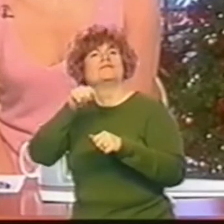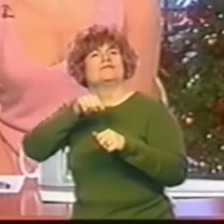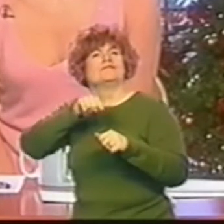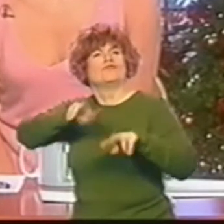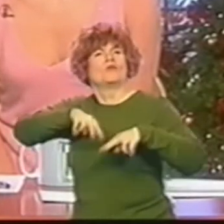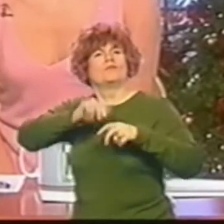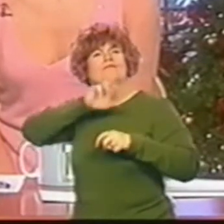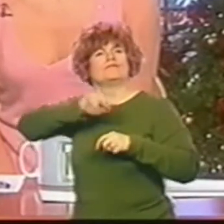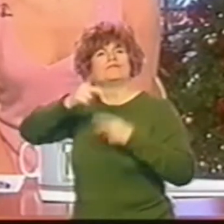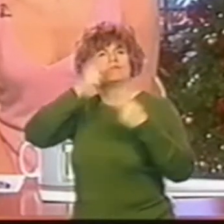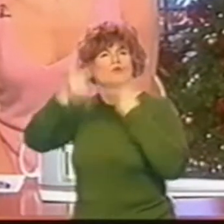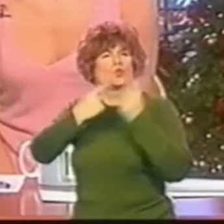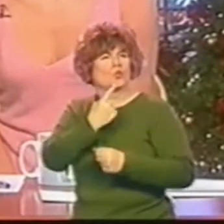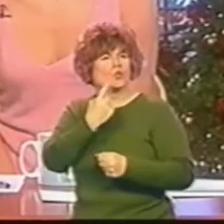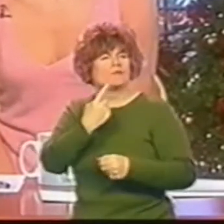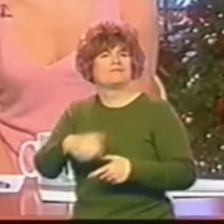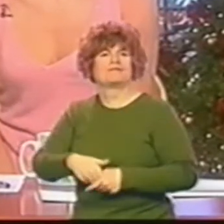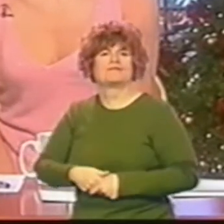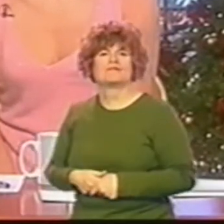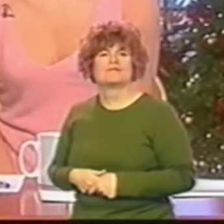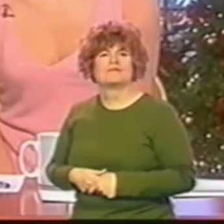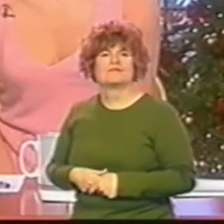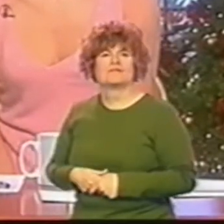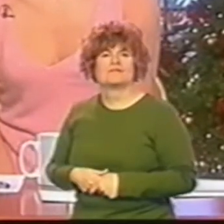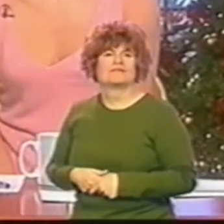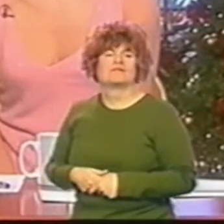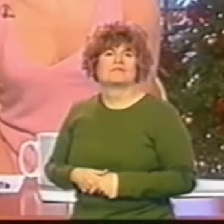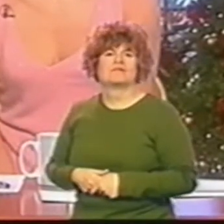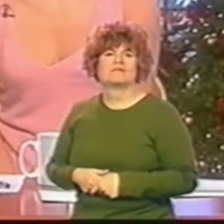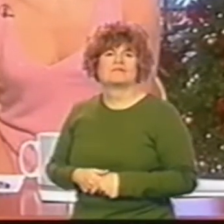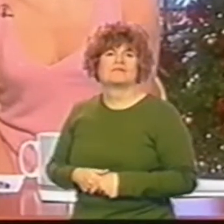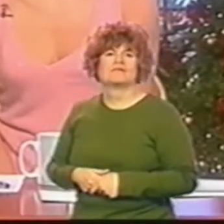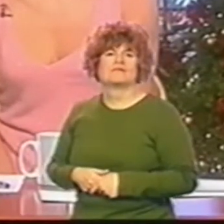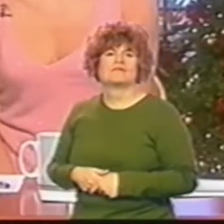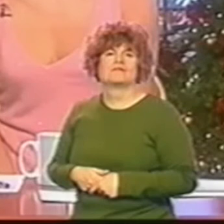Oh, God. No, it wasn't him. No, it wasn't.